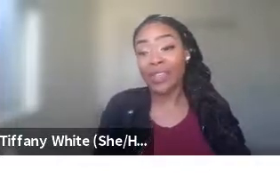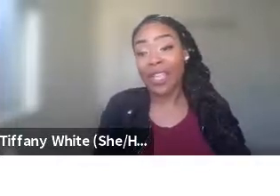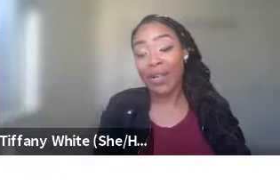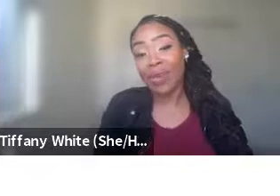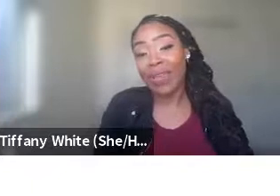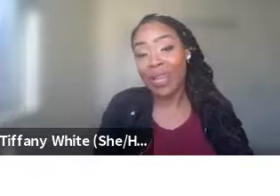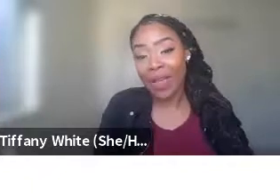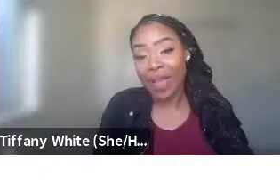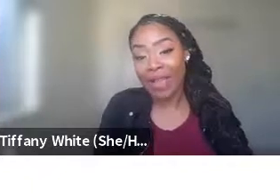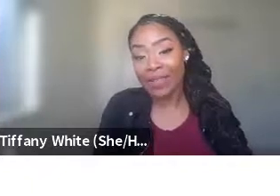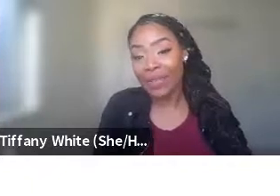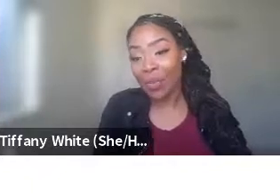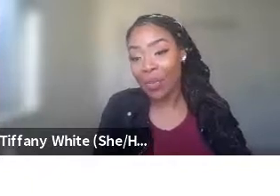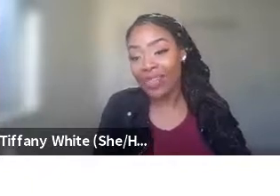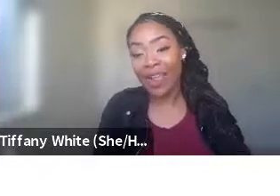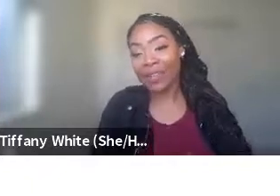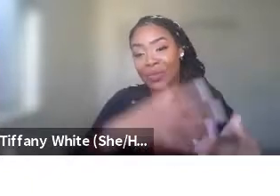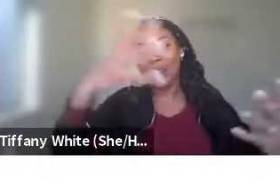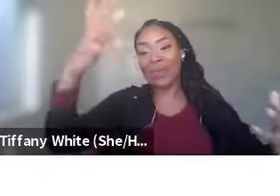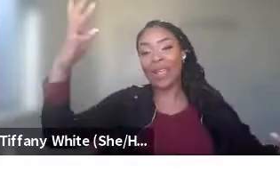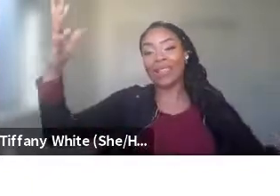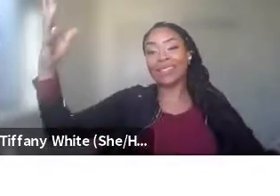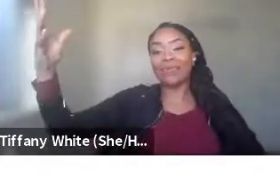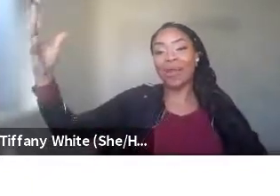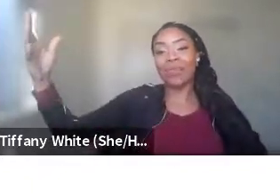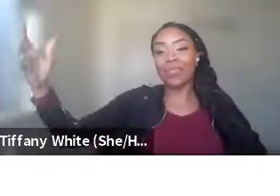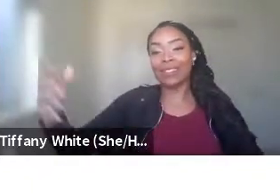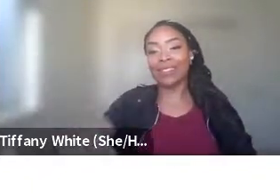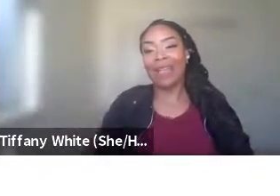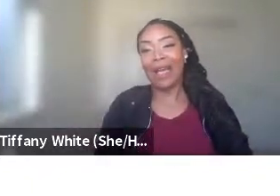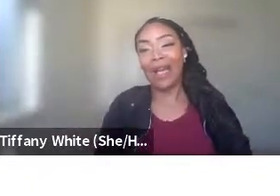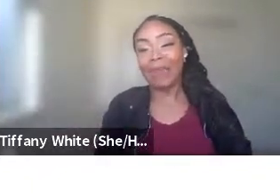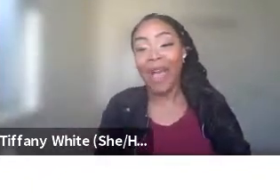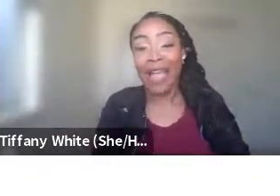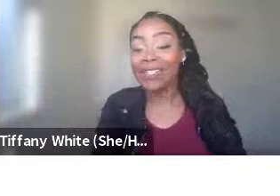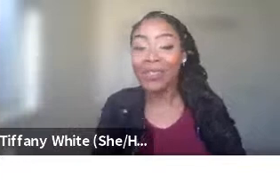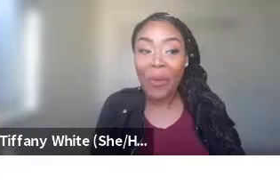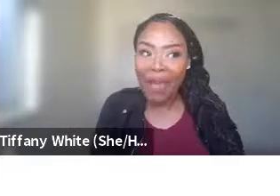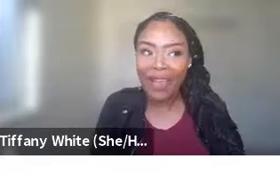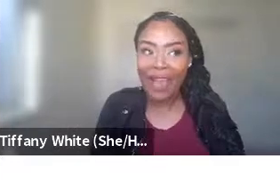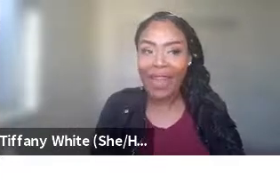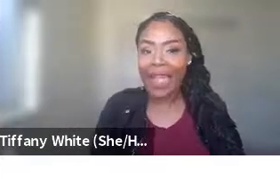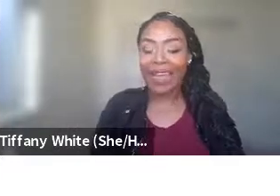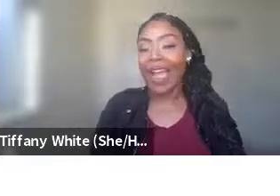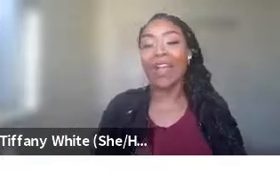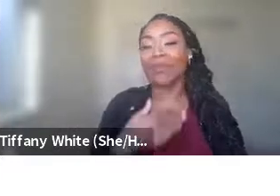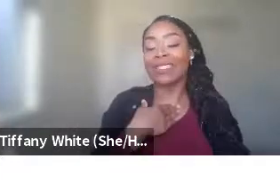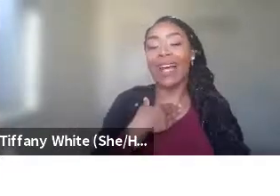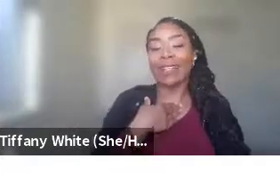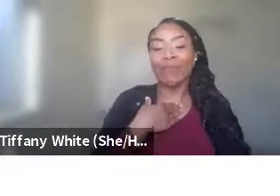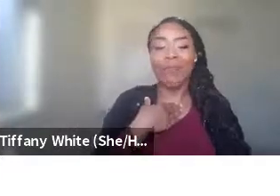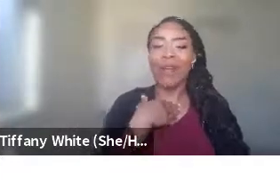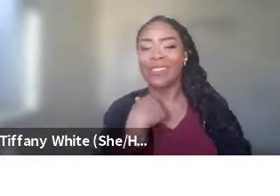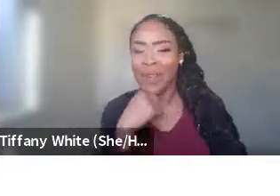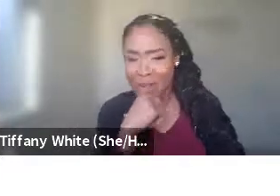there's, there's actual meaning behind those numbers. They're not just random ideas of numbers. Um, I did so well, I got an A in it. I never